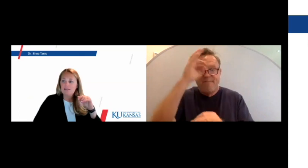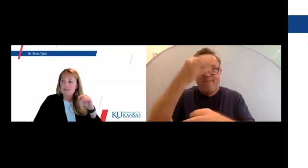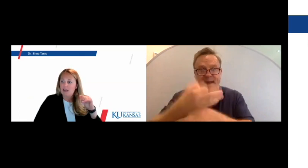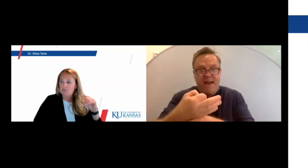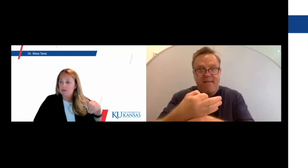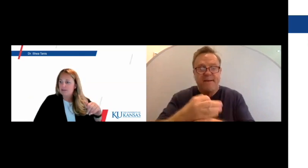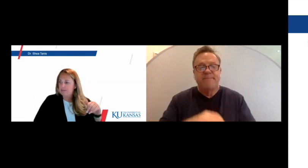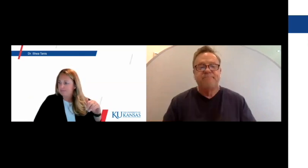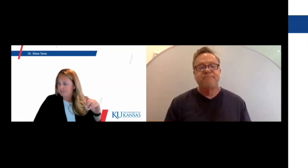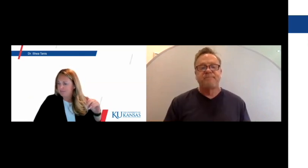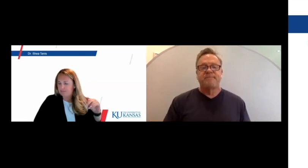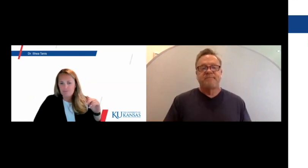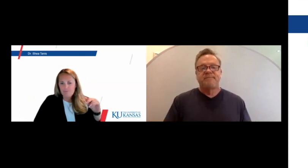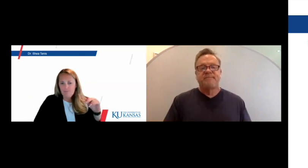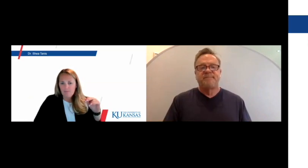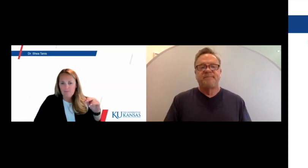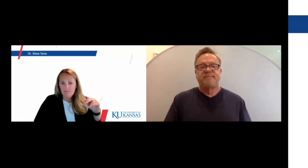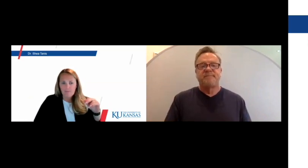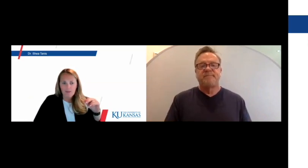Next slide, please.